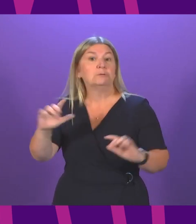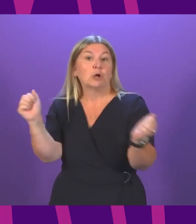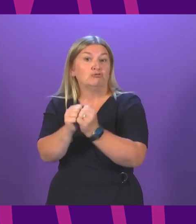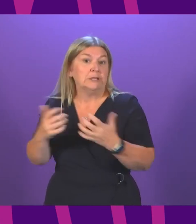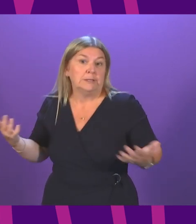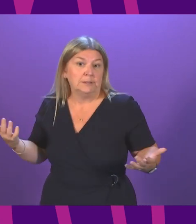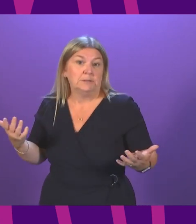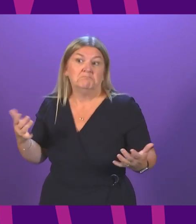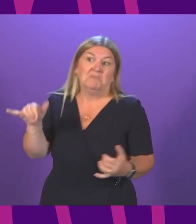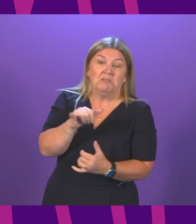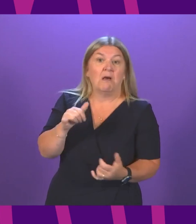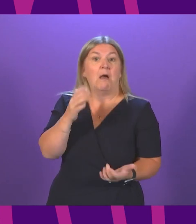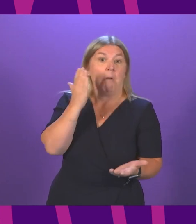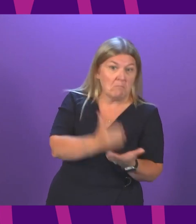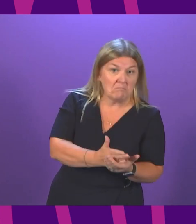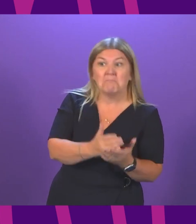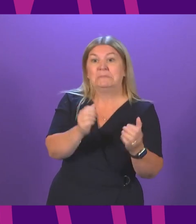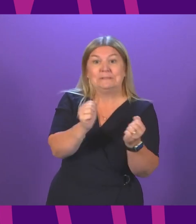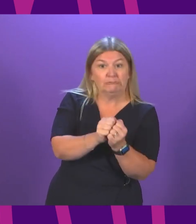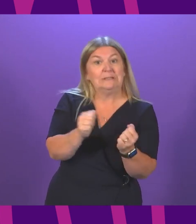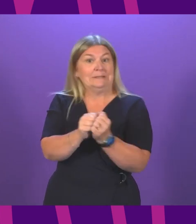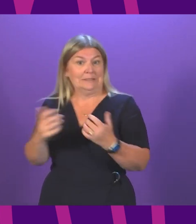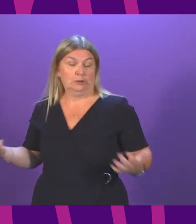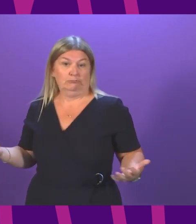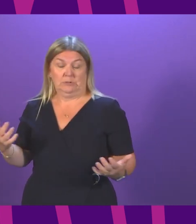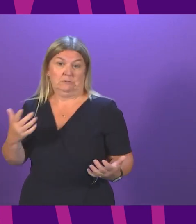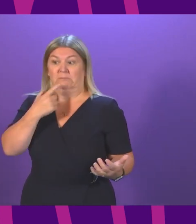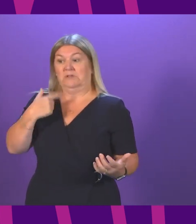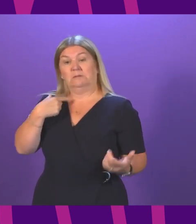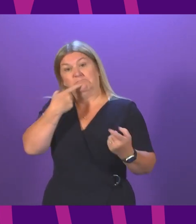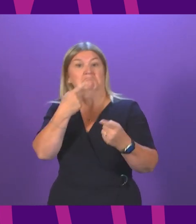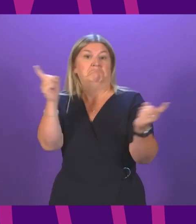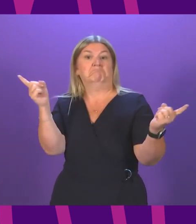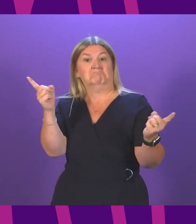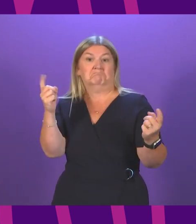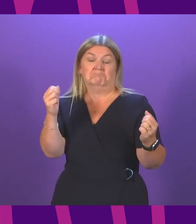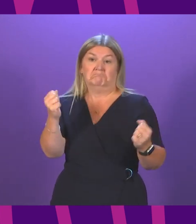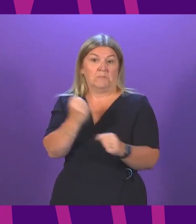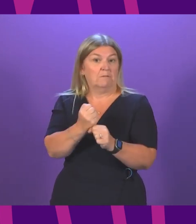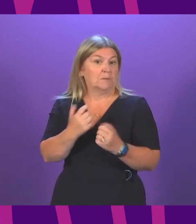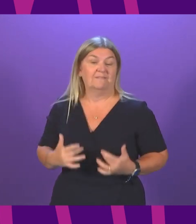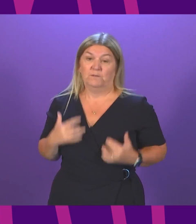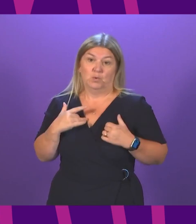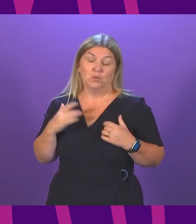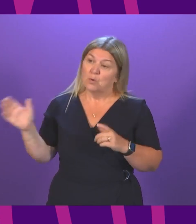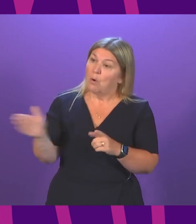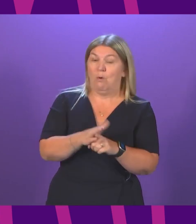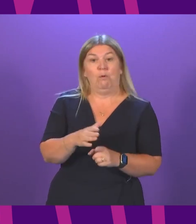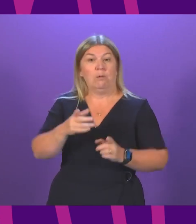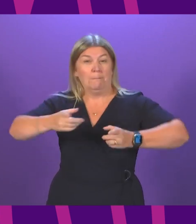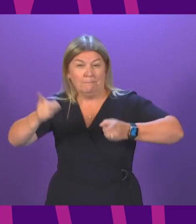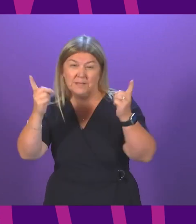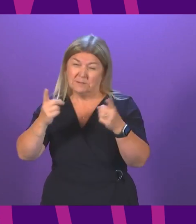reasons for the Scottish Government's view on that yesterday. Of course, all ministers, all 29